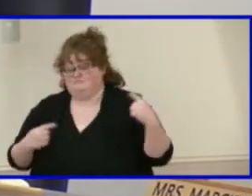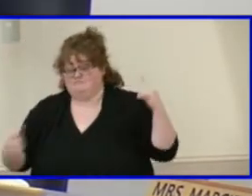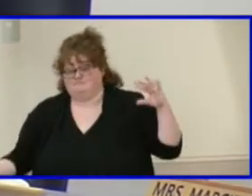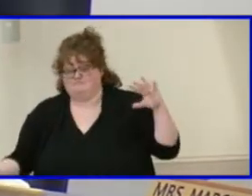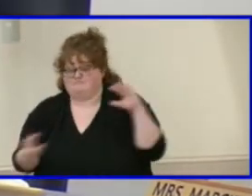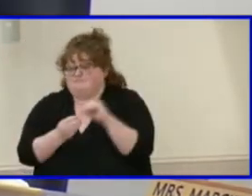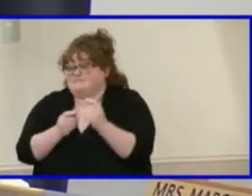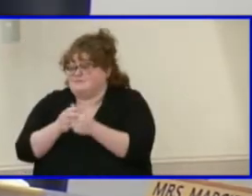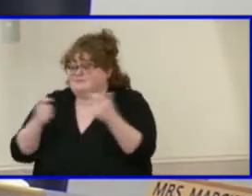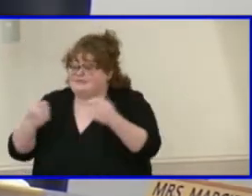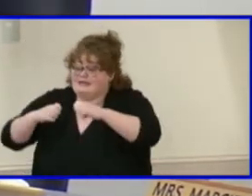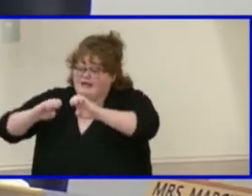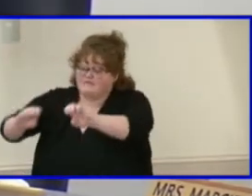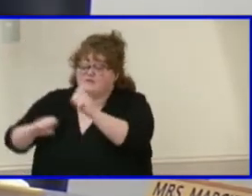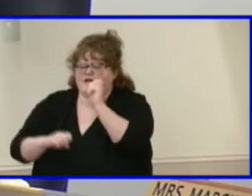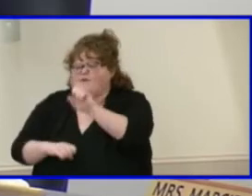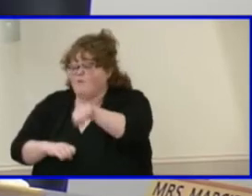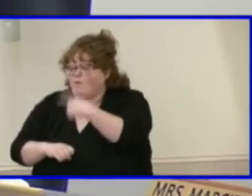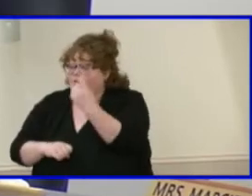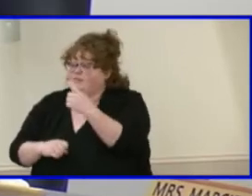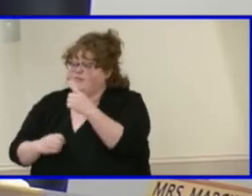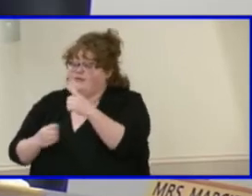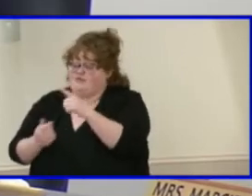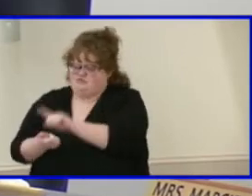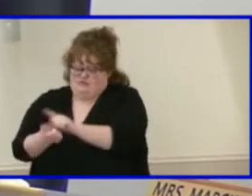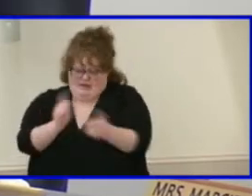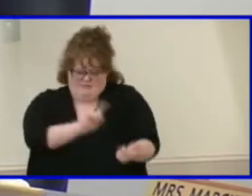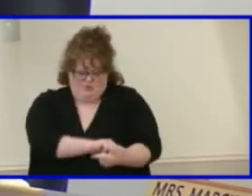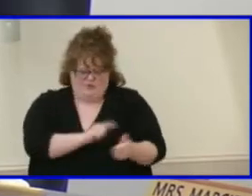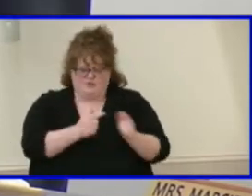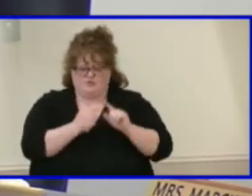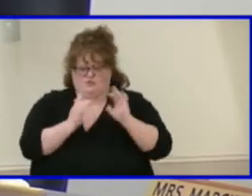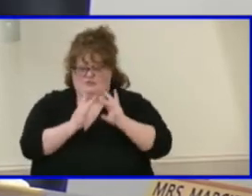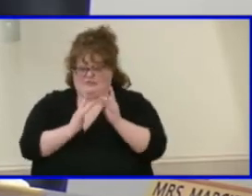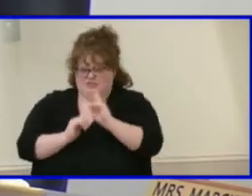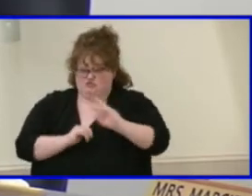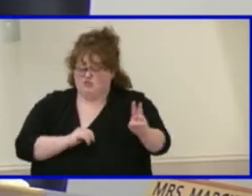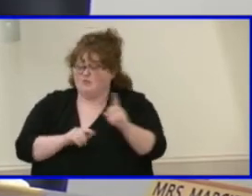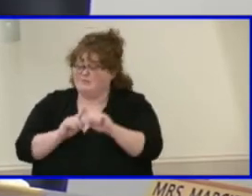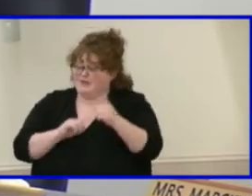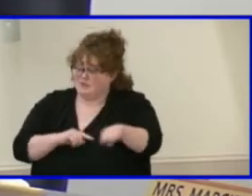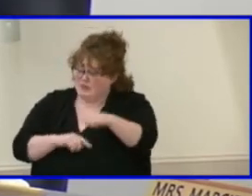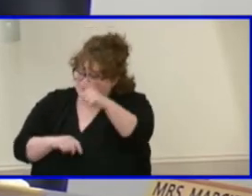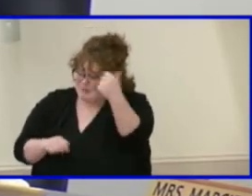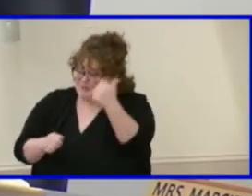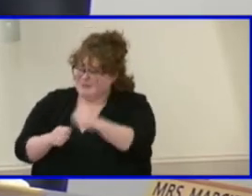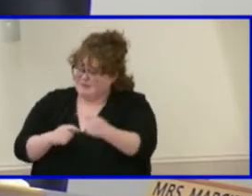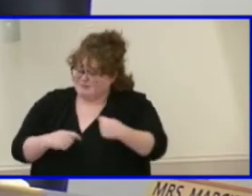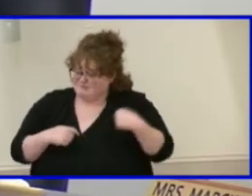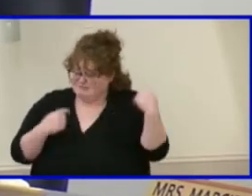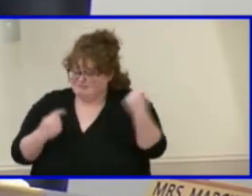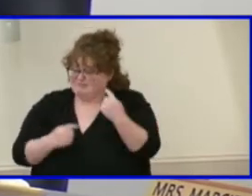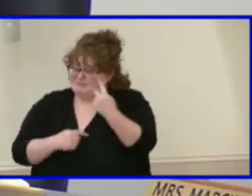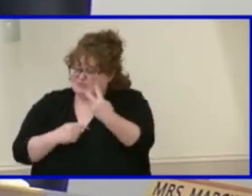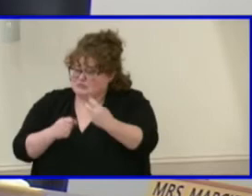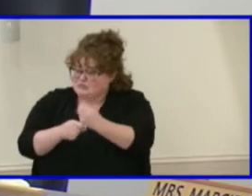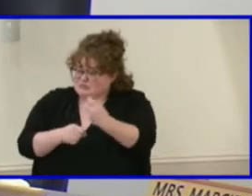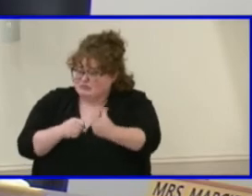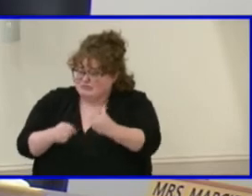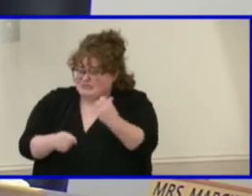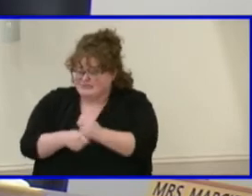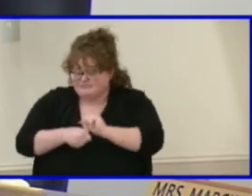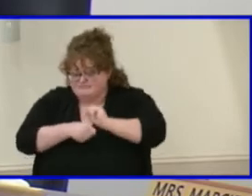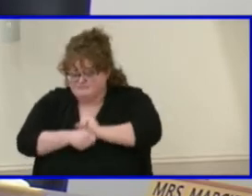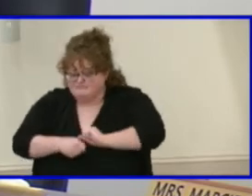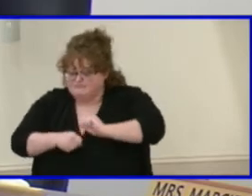this, um, transformation to the digital. So some may recall, this is a multi-year effort where we were taking every facet of our academic and